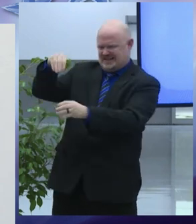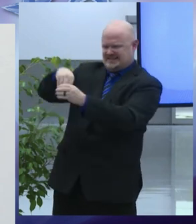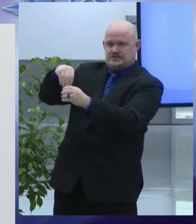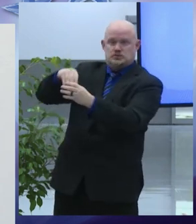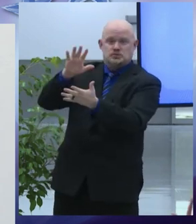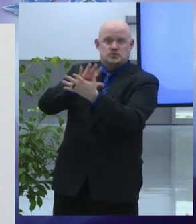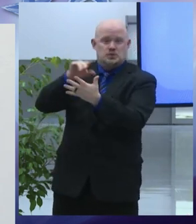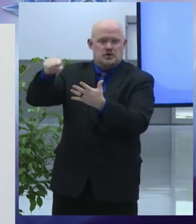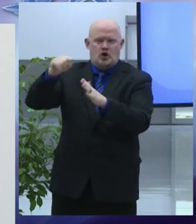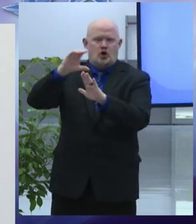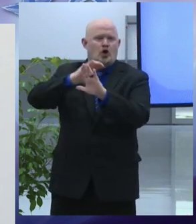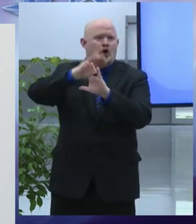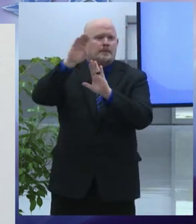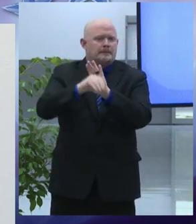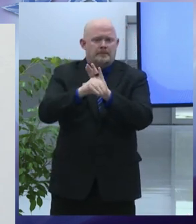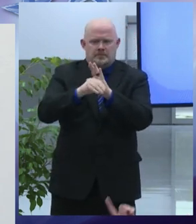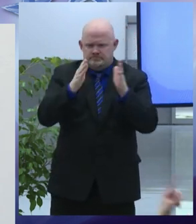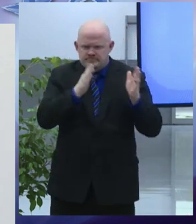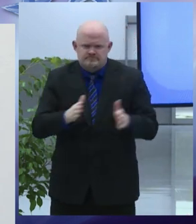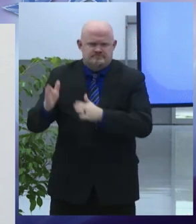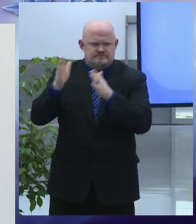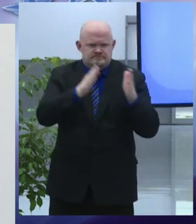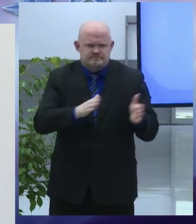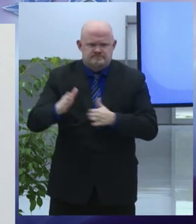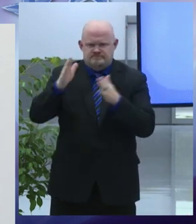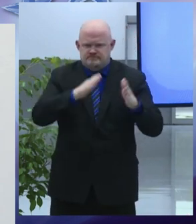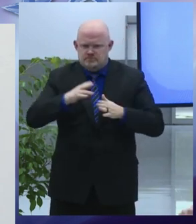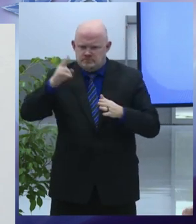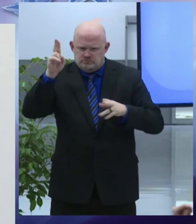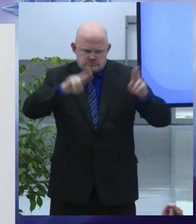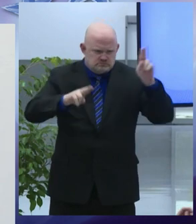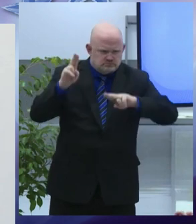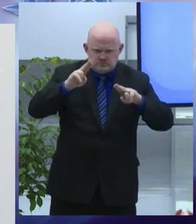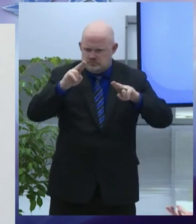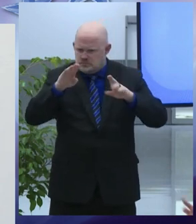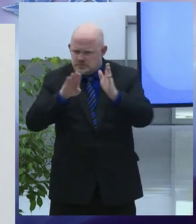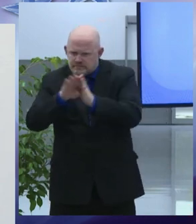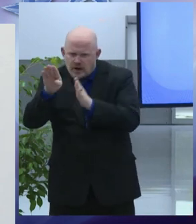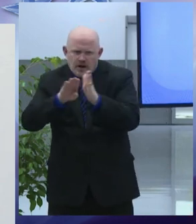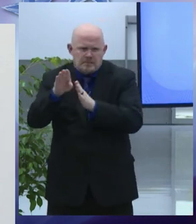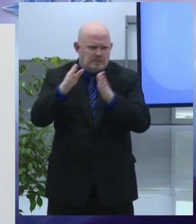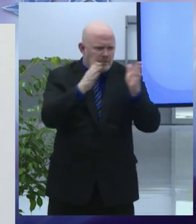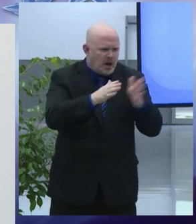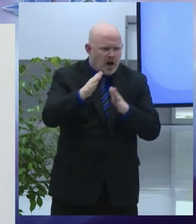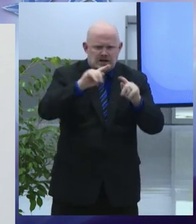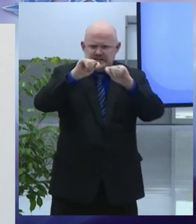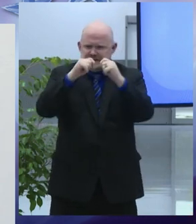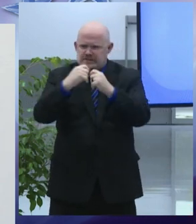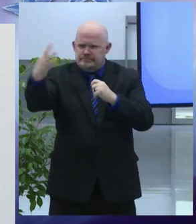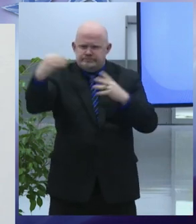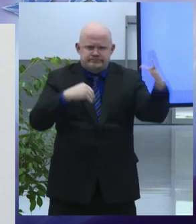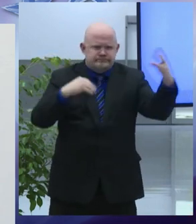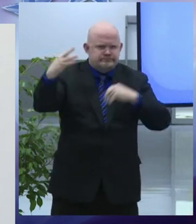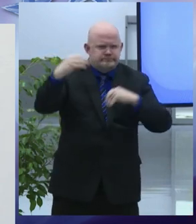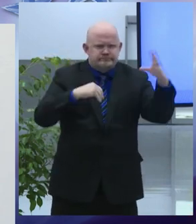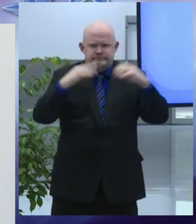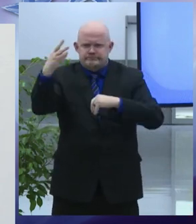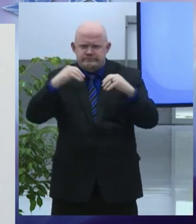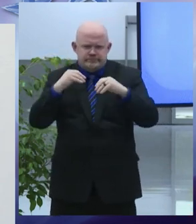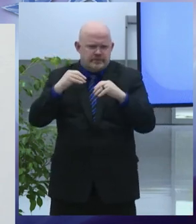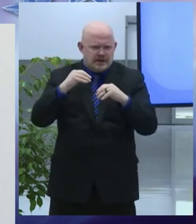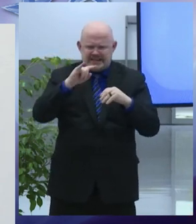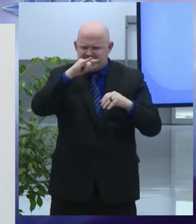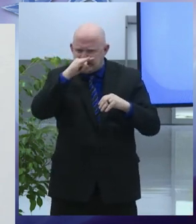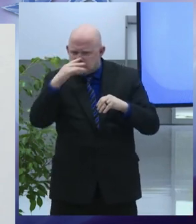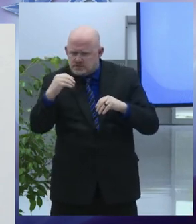has multiple district community teams developing the progress that give our kids the ability to capture the jobs growing here and around the world our